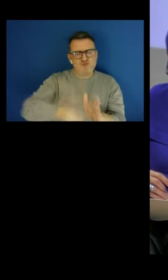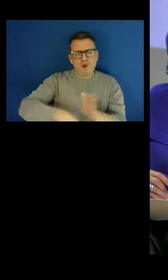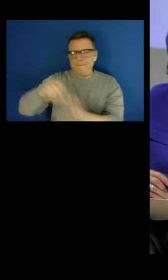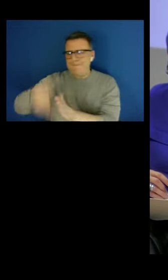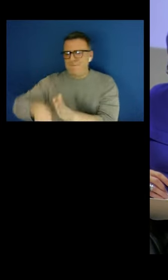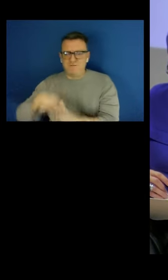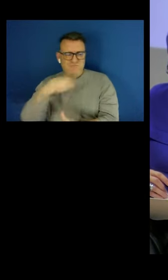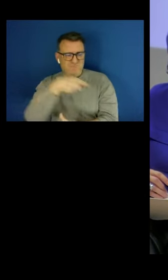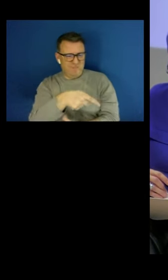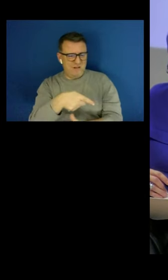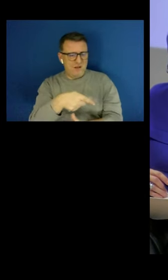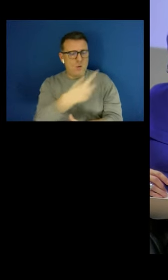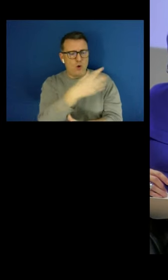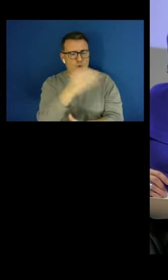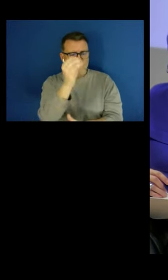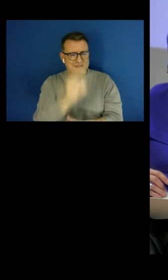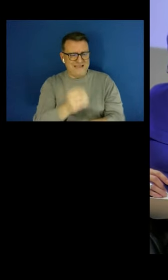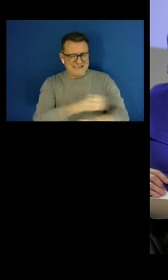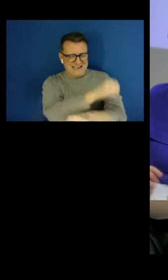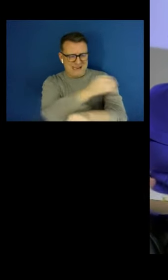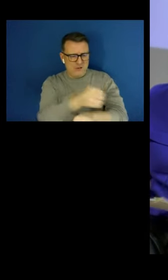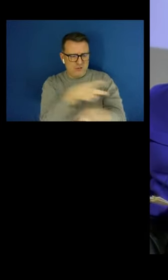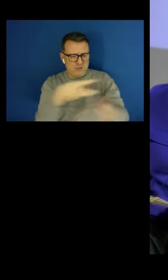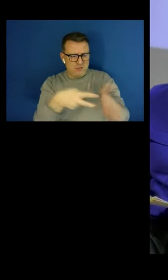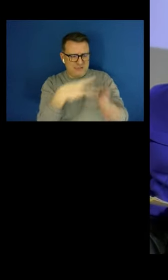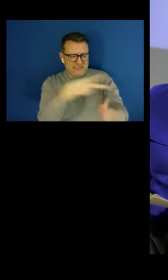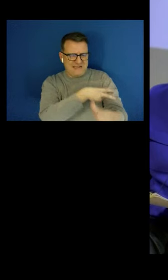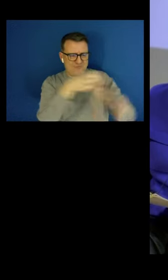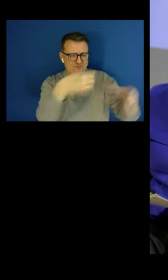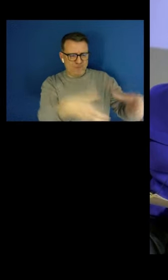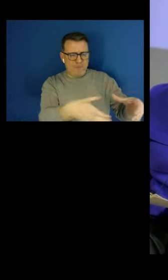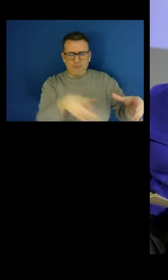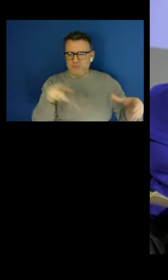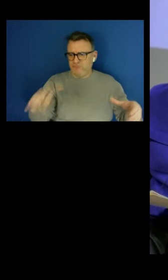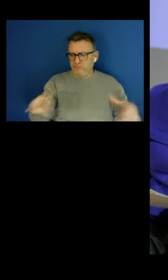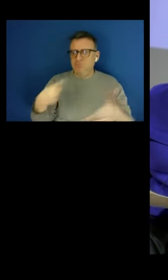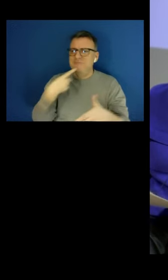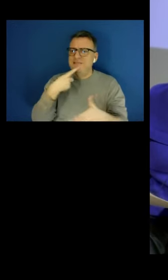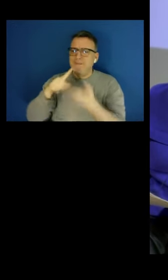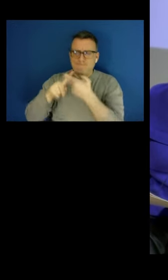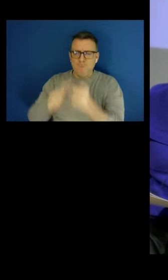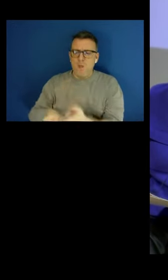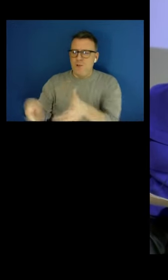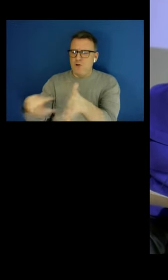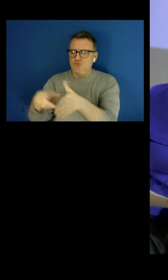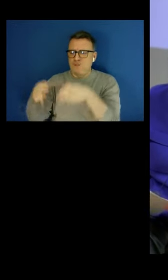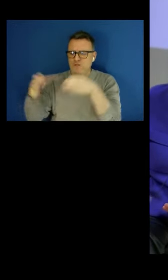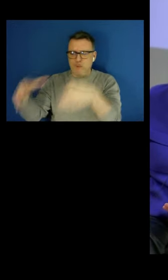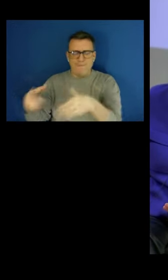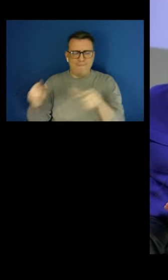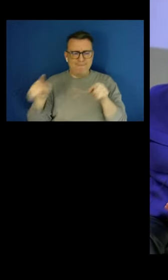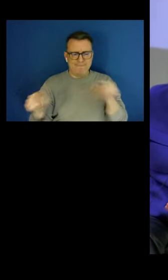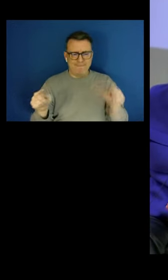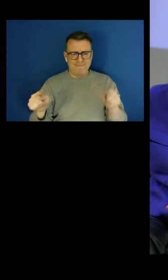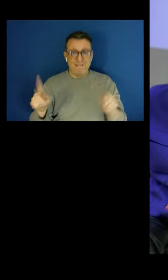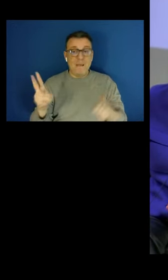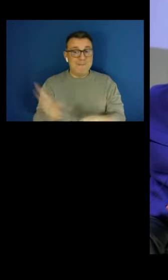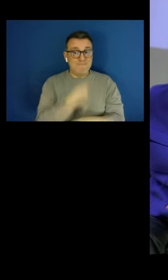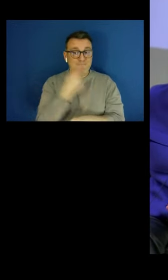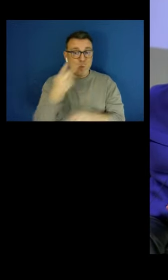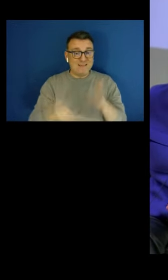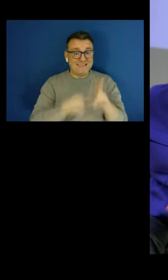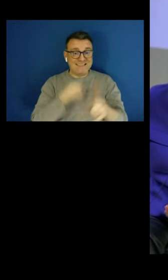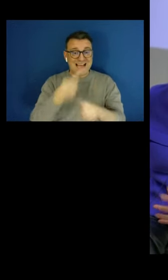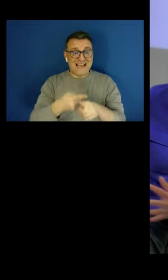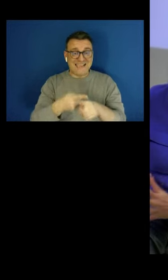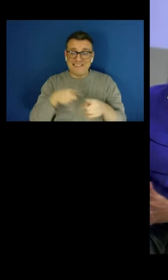% on a zero-hour contract, and the other one has everybody on a permanent contract. They're taxed at the same rate. They pay the same